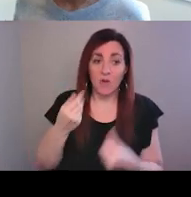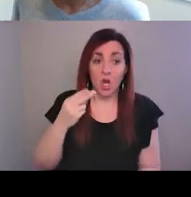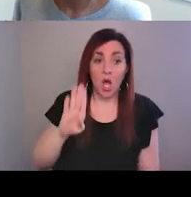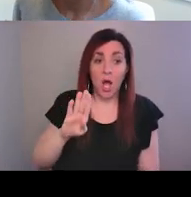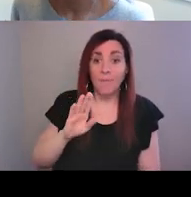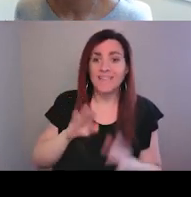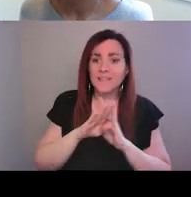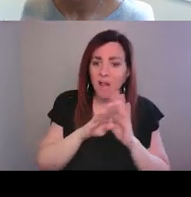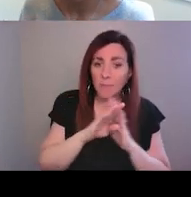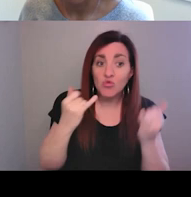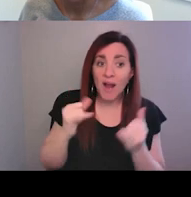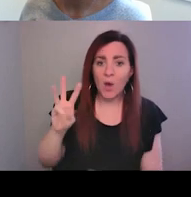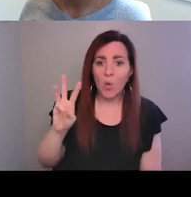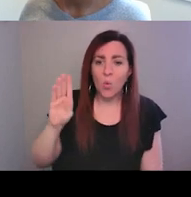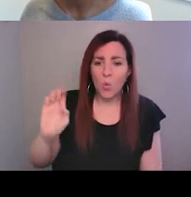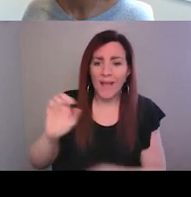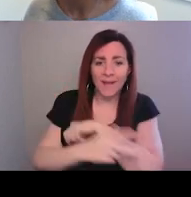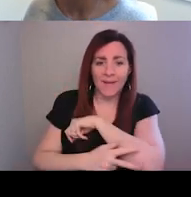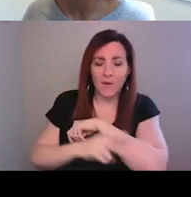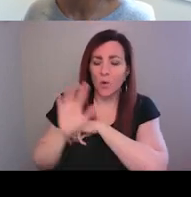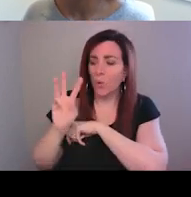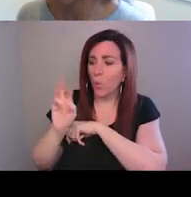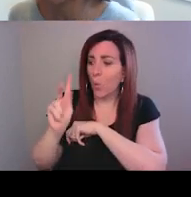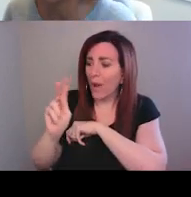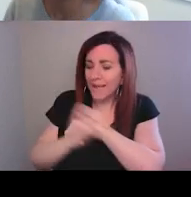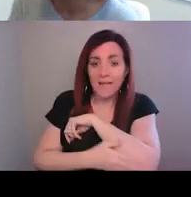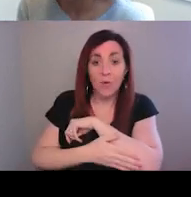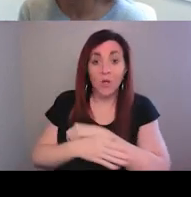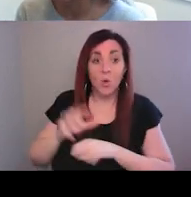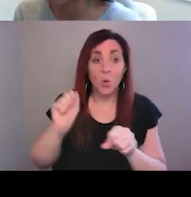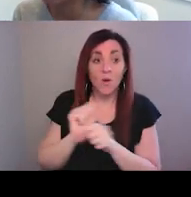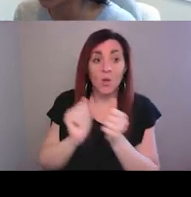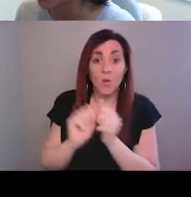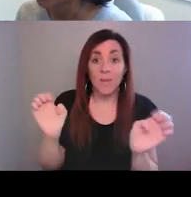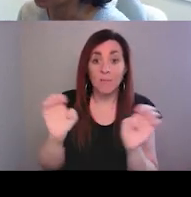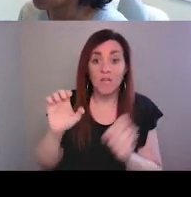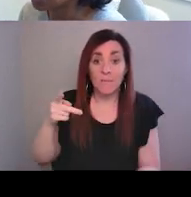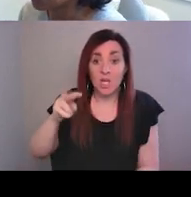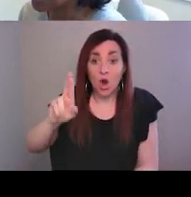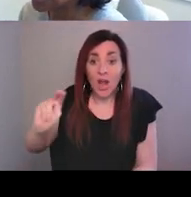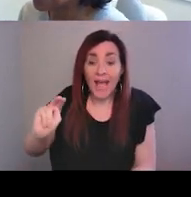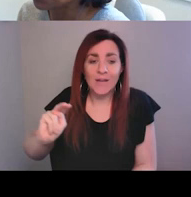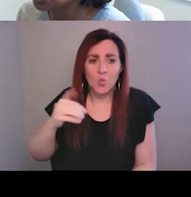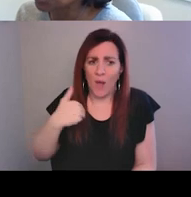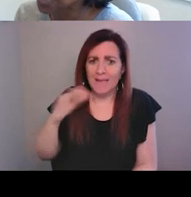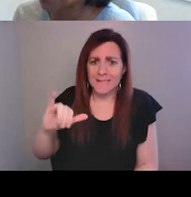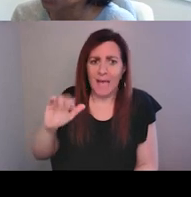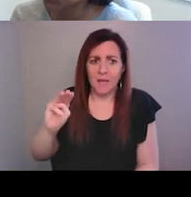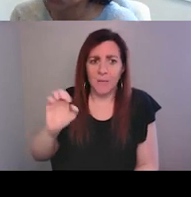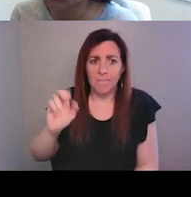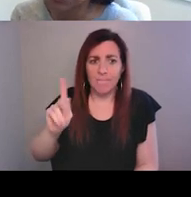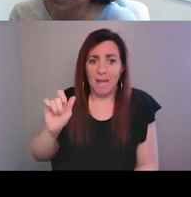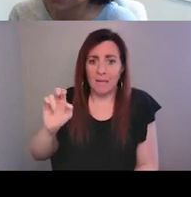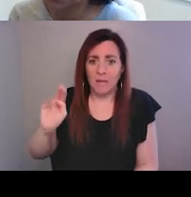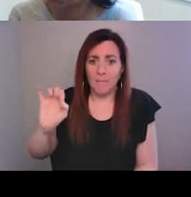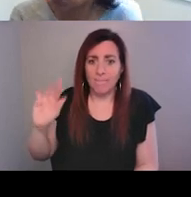We're working with an agency, PRN, who has those programs in Mecklenburg County and we are funding them to establish